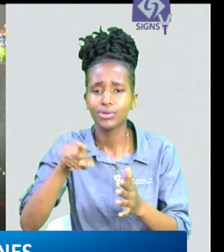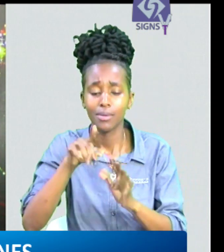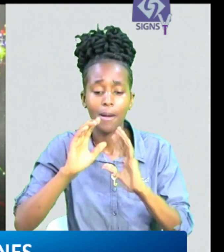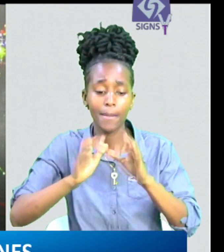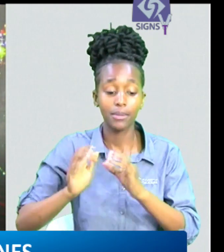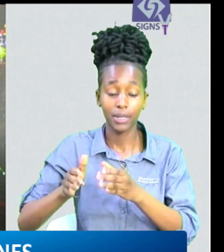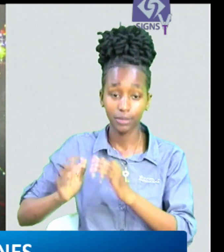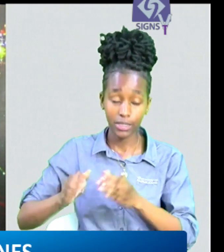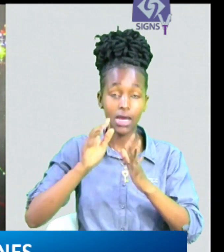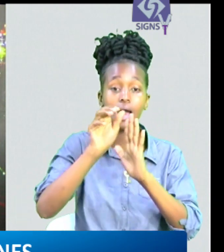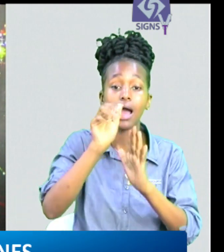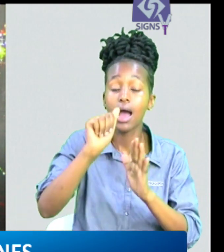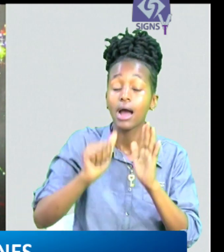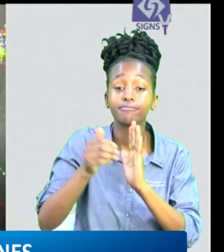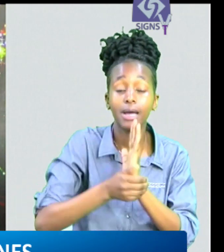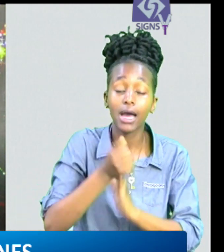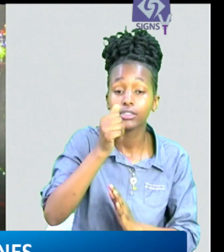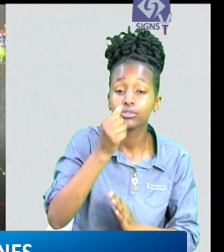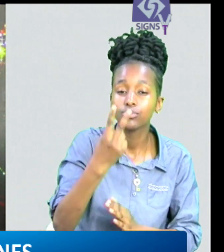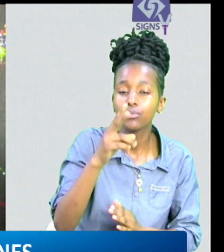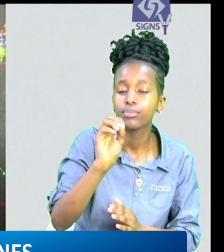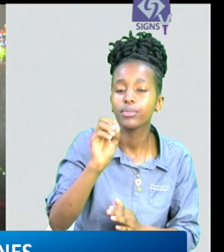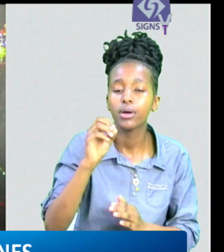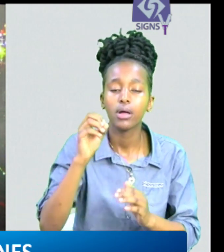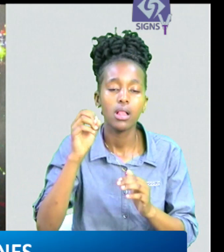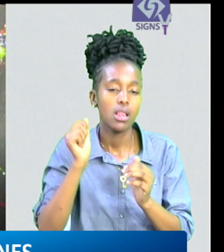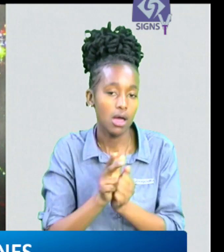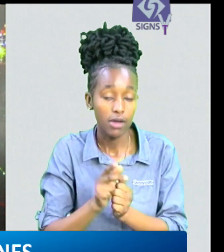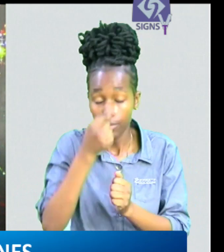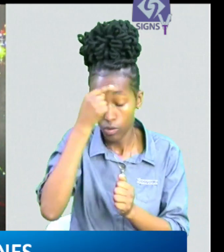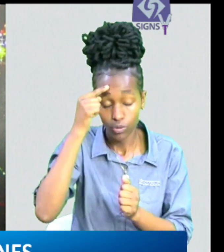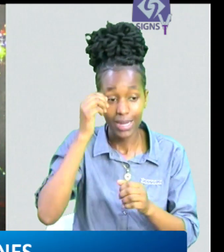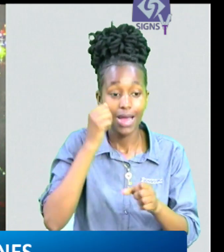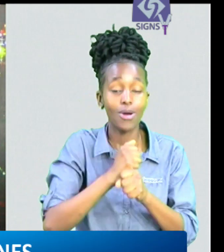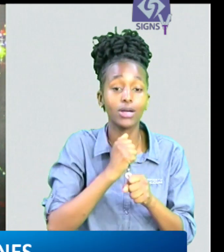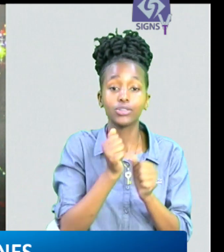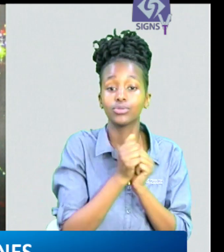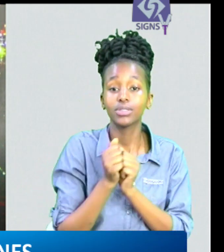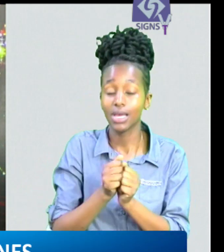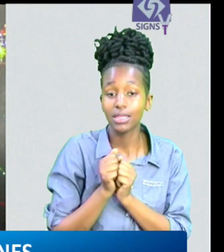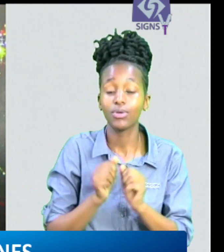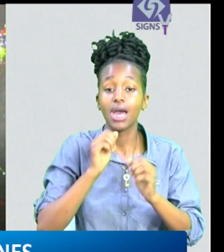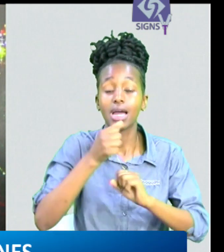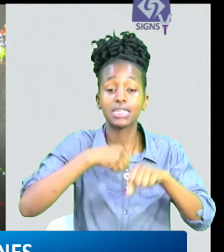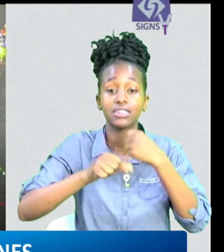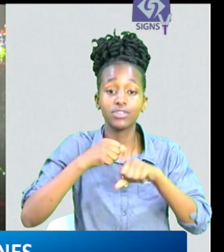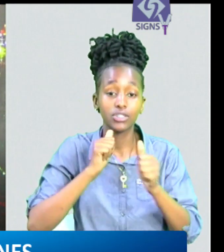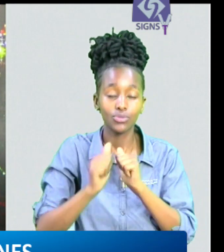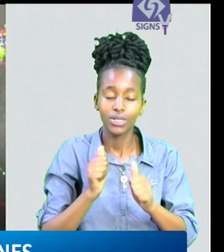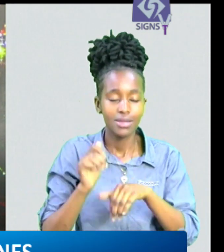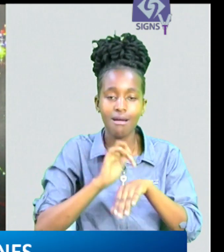were accused of violating the party constitution under the political parties act 2011 by openly associating